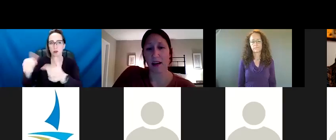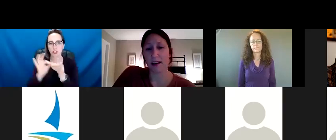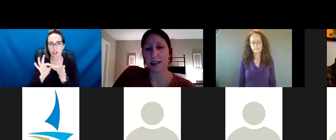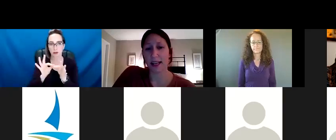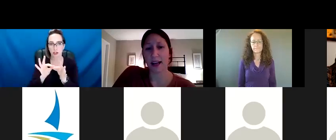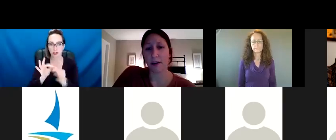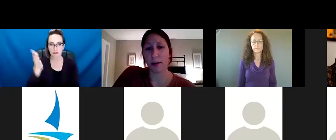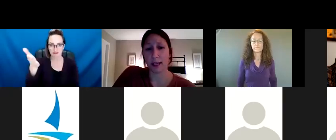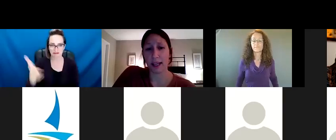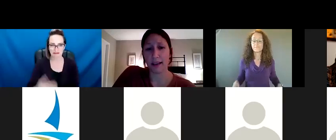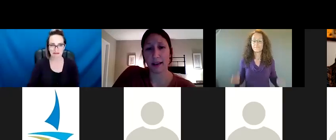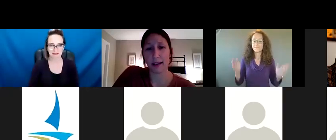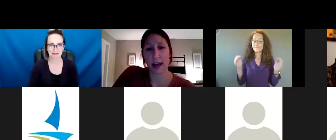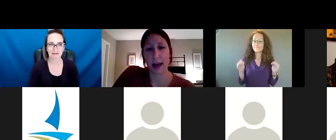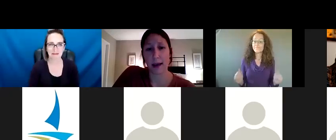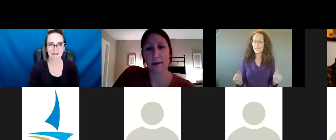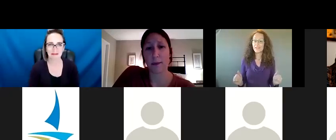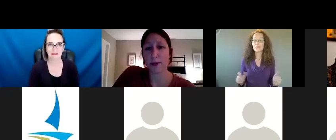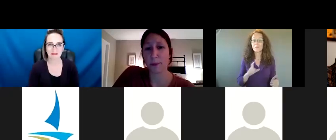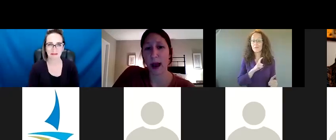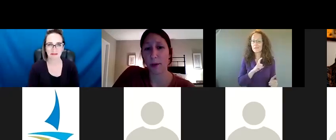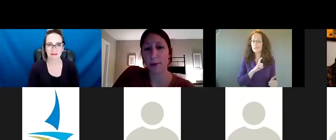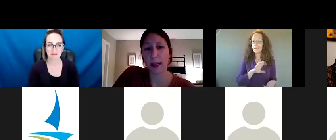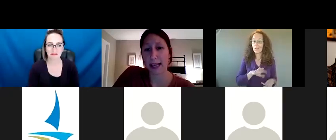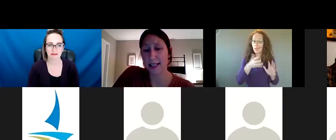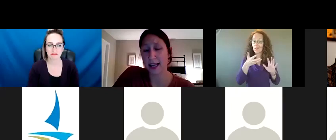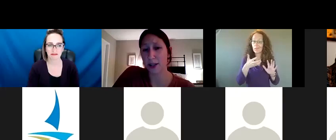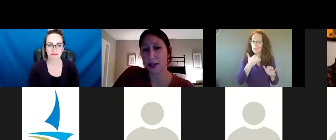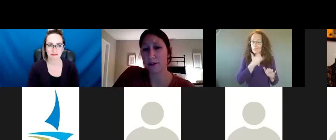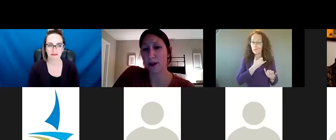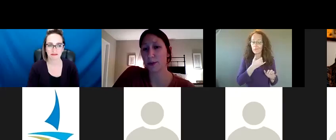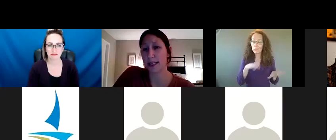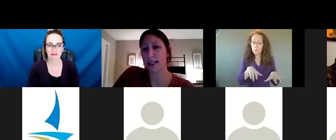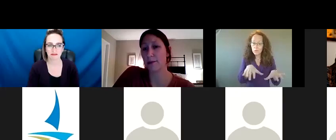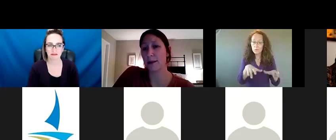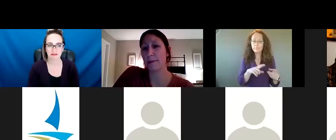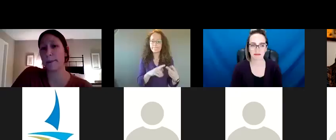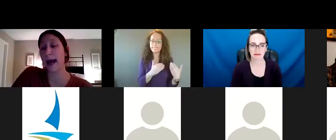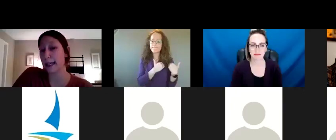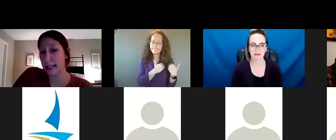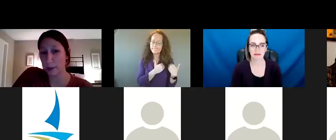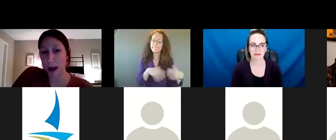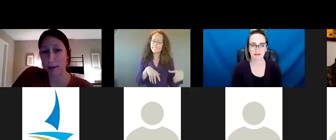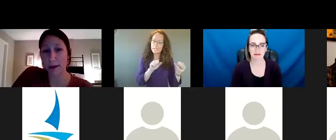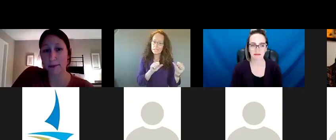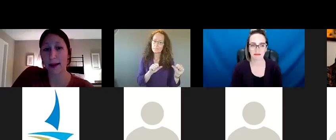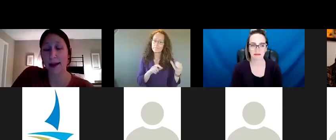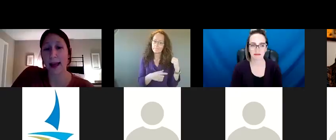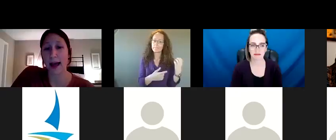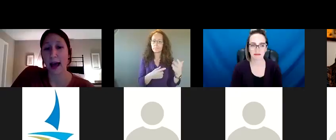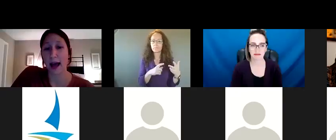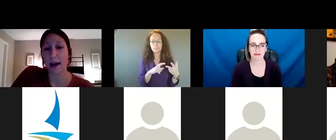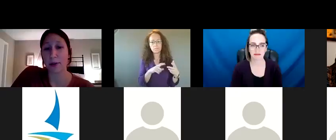police misconduct and accountability, uh, abuse of power, reliance on using force, racism, and bias is a problem.